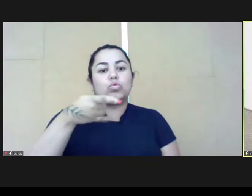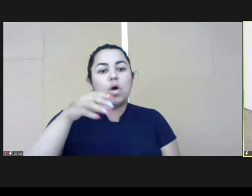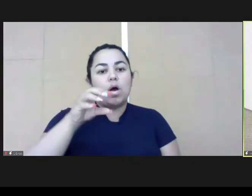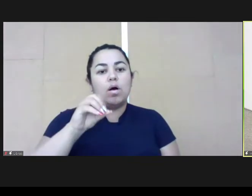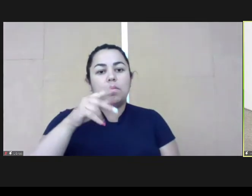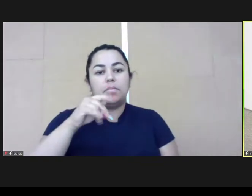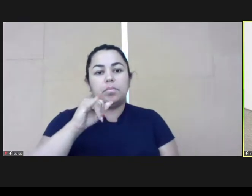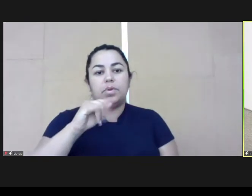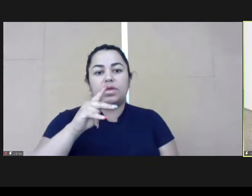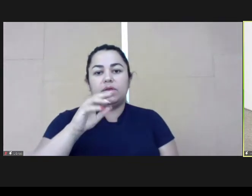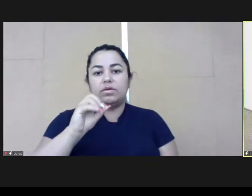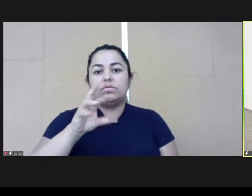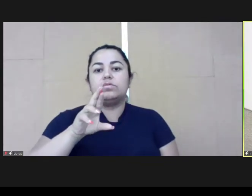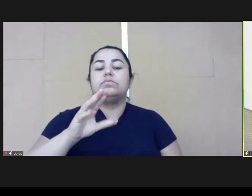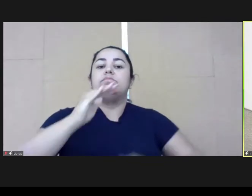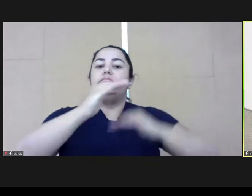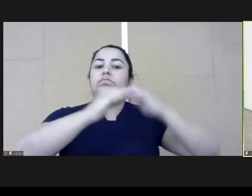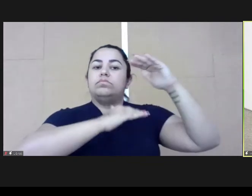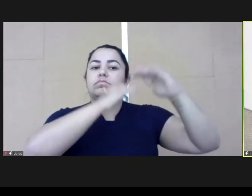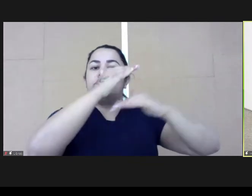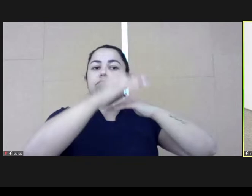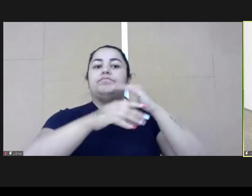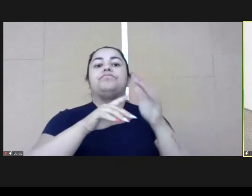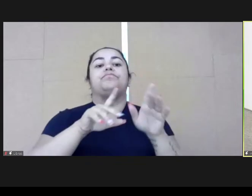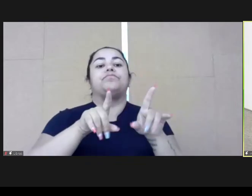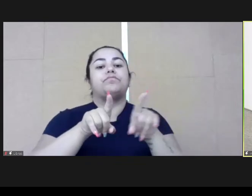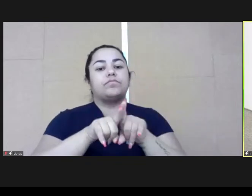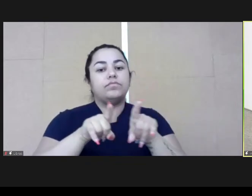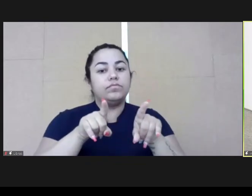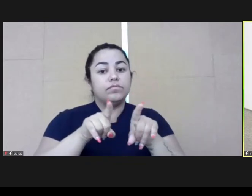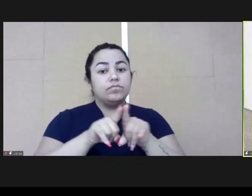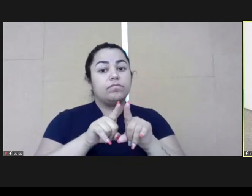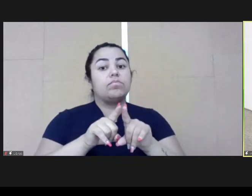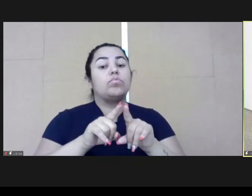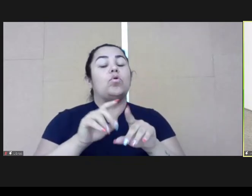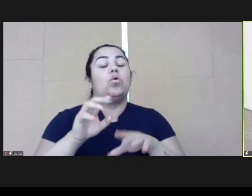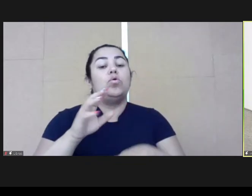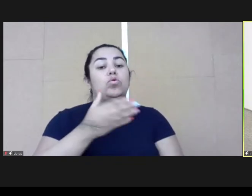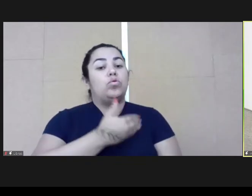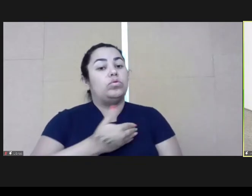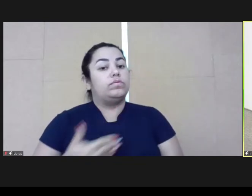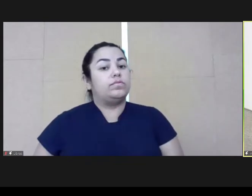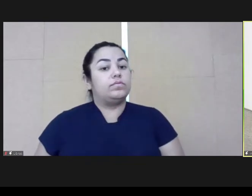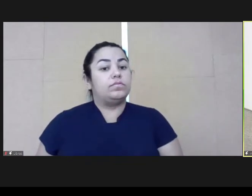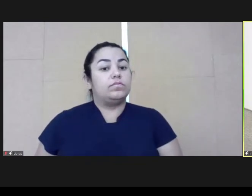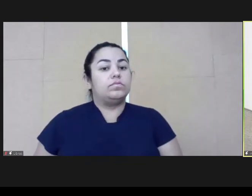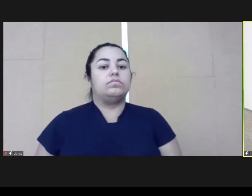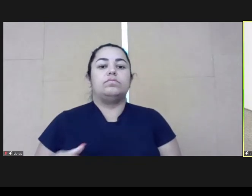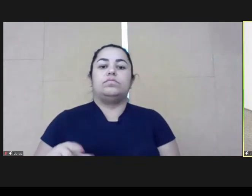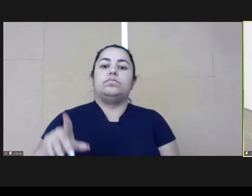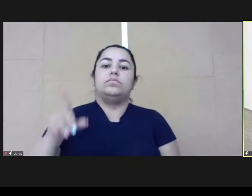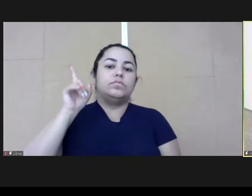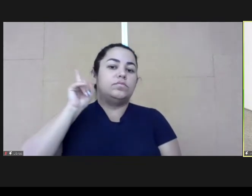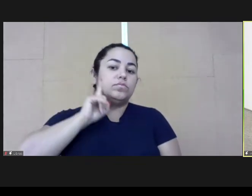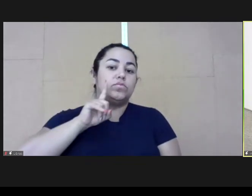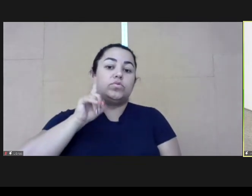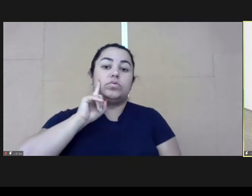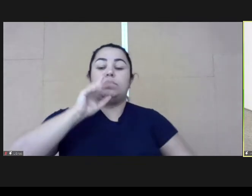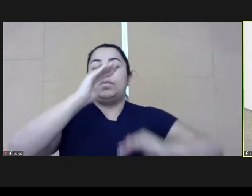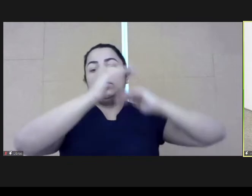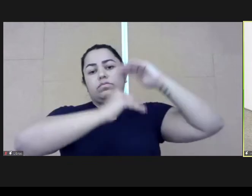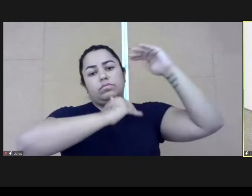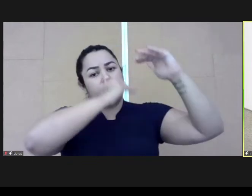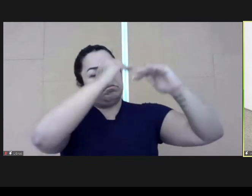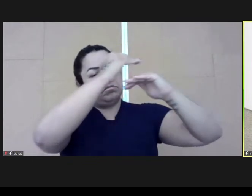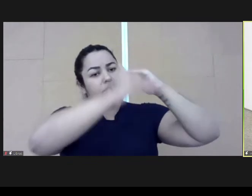foundation, João Pinheiro, to develop a leadership program to the second level of the government of the state of Minas